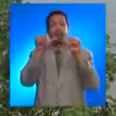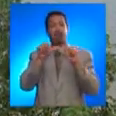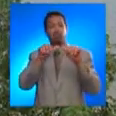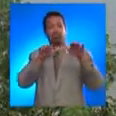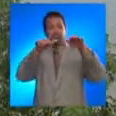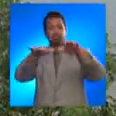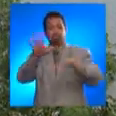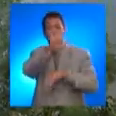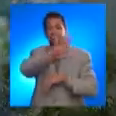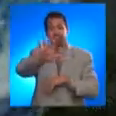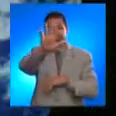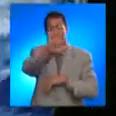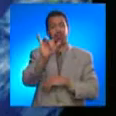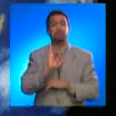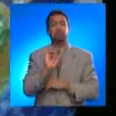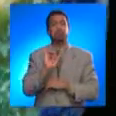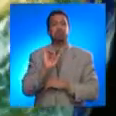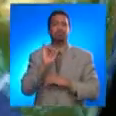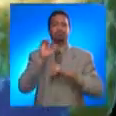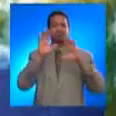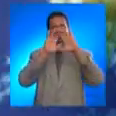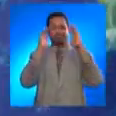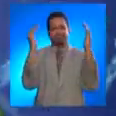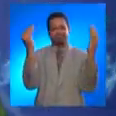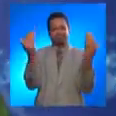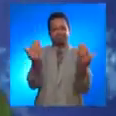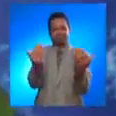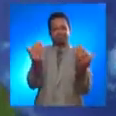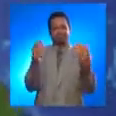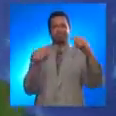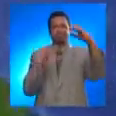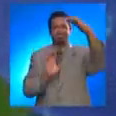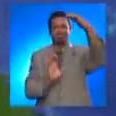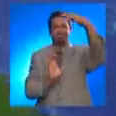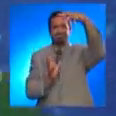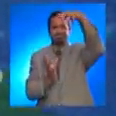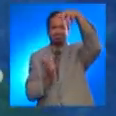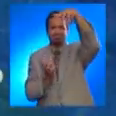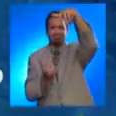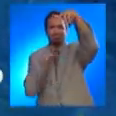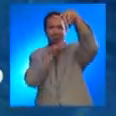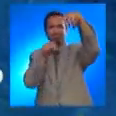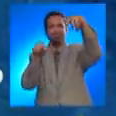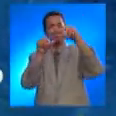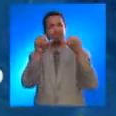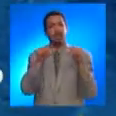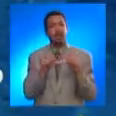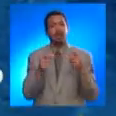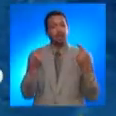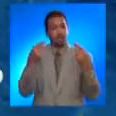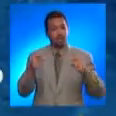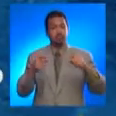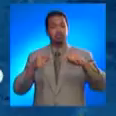Ocean and highest negative gravity anomaly on Earth. It is a zone with many faults.